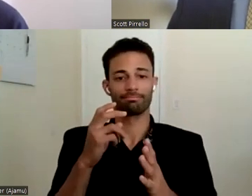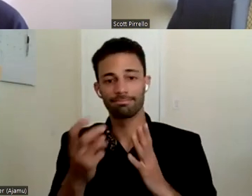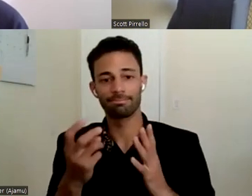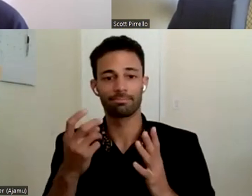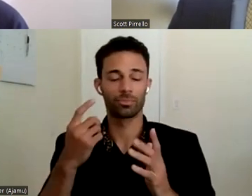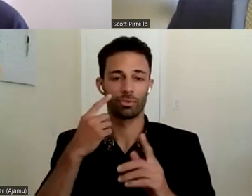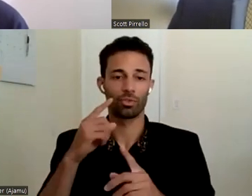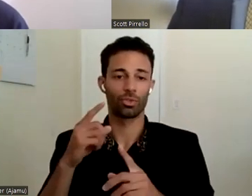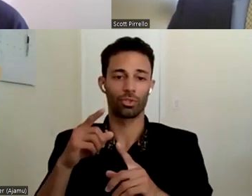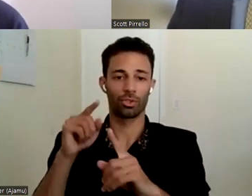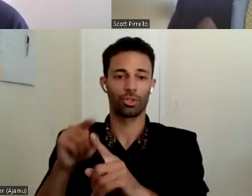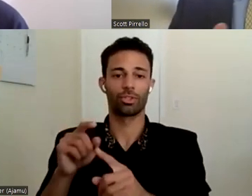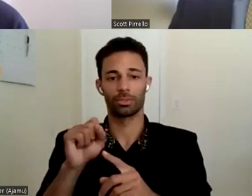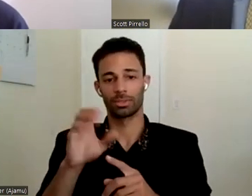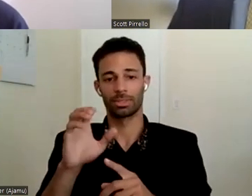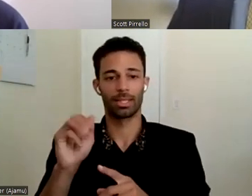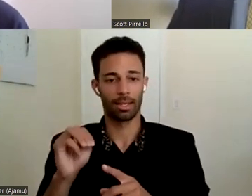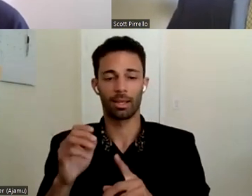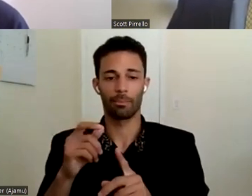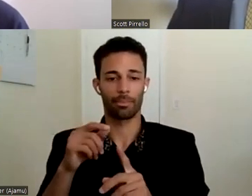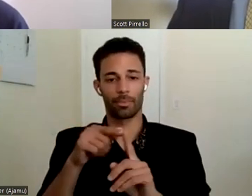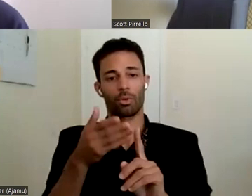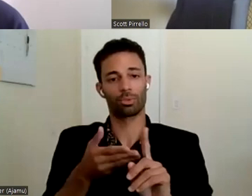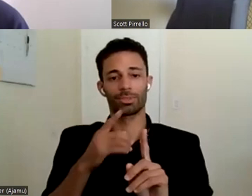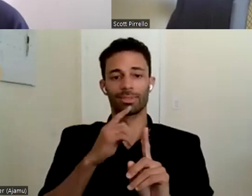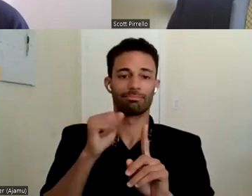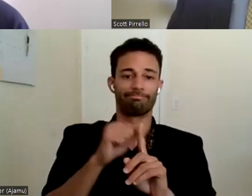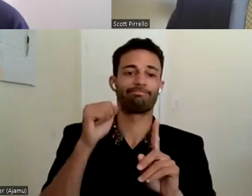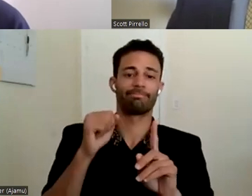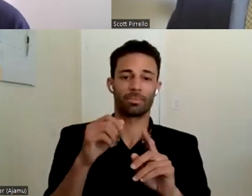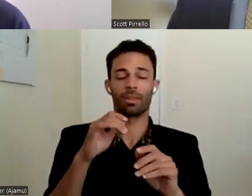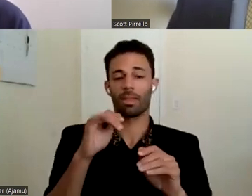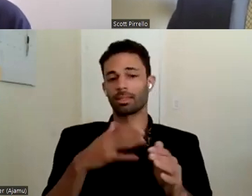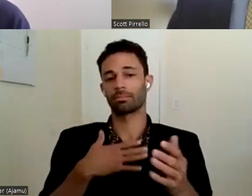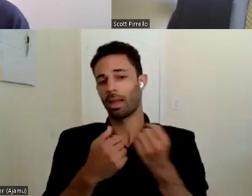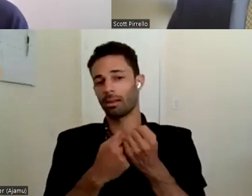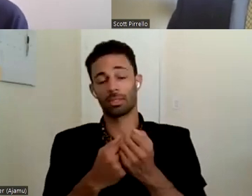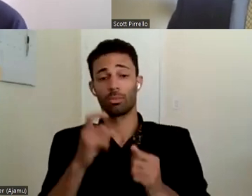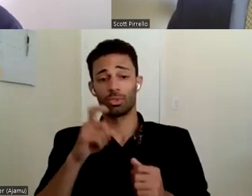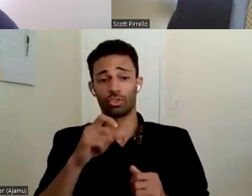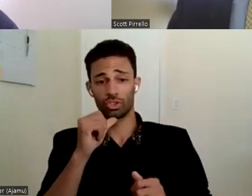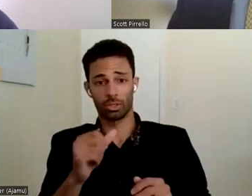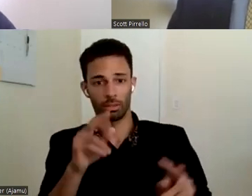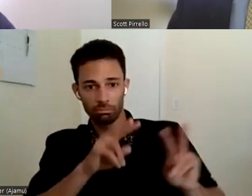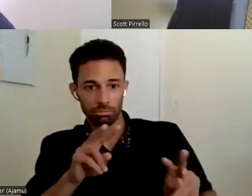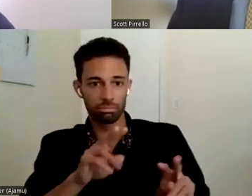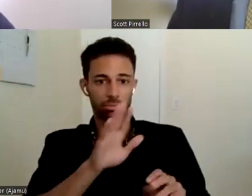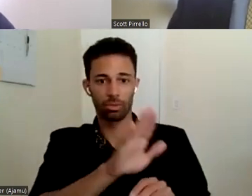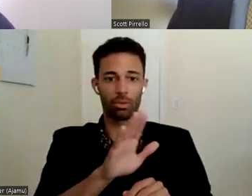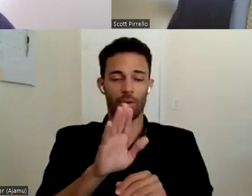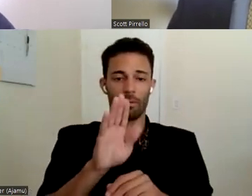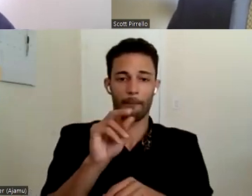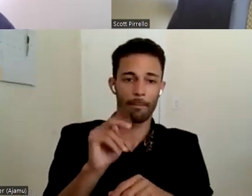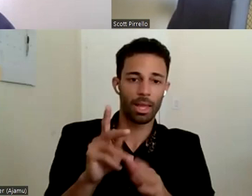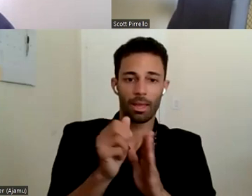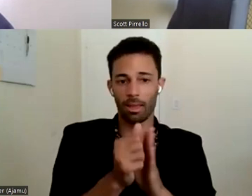so that's where my advocacy lies I agree that we should not be rating people's bank accounts to to make judgments on what they're spending their money on